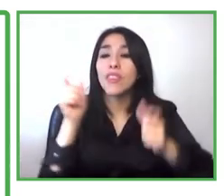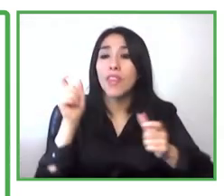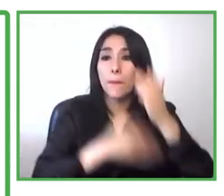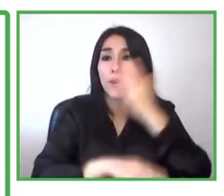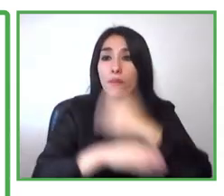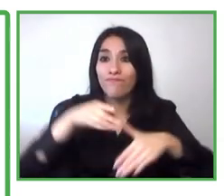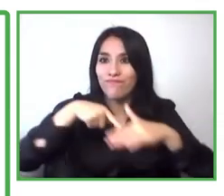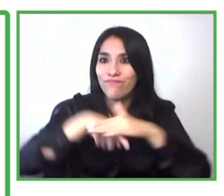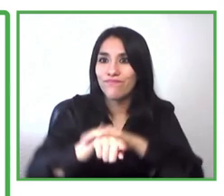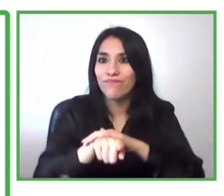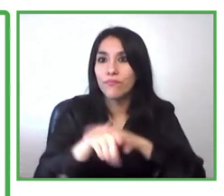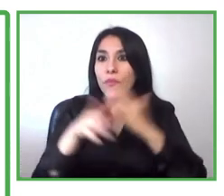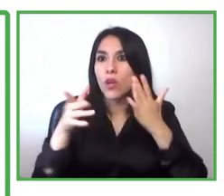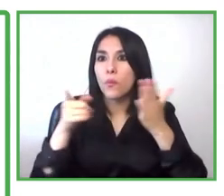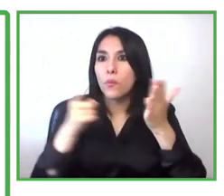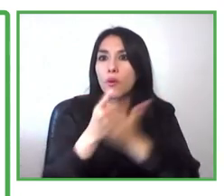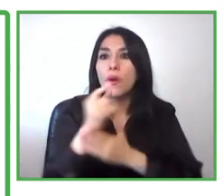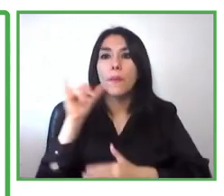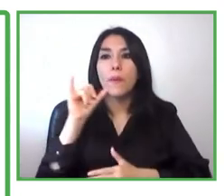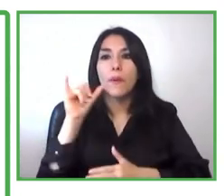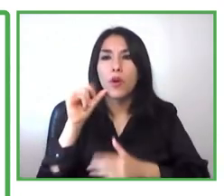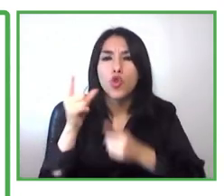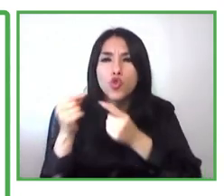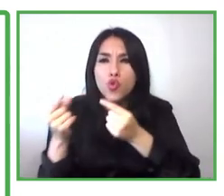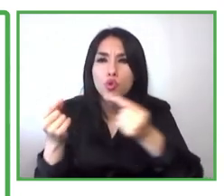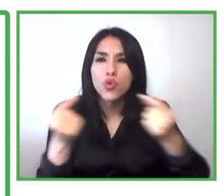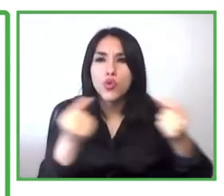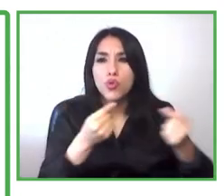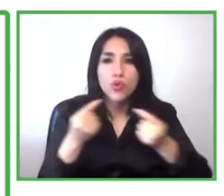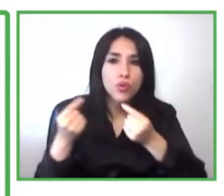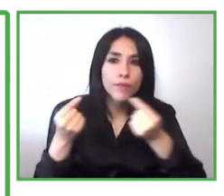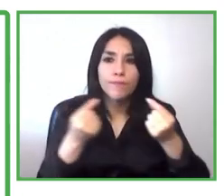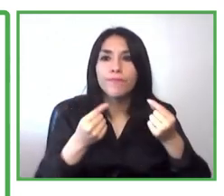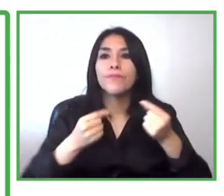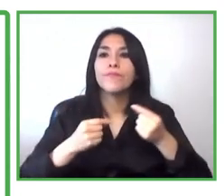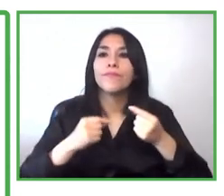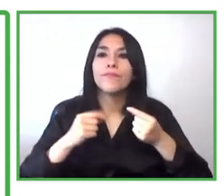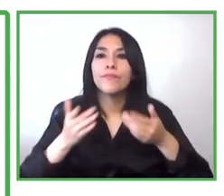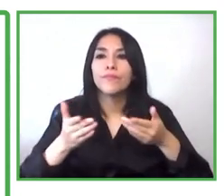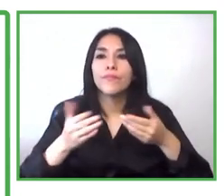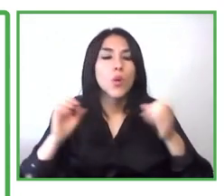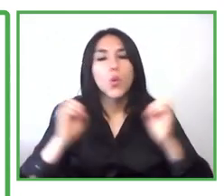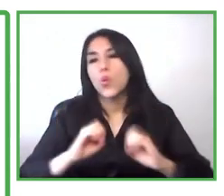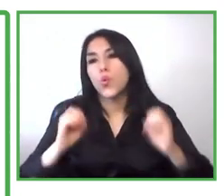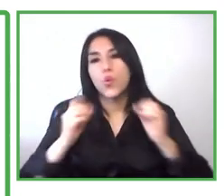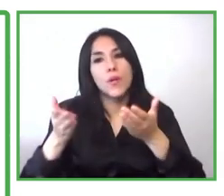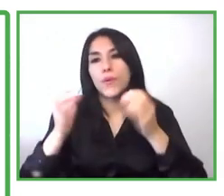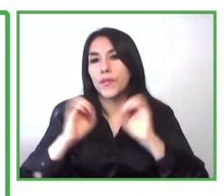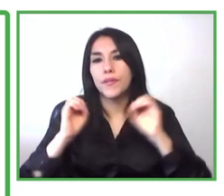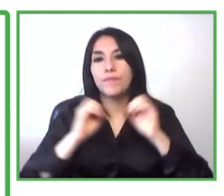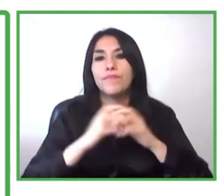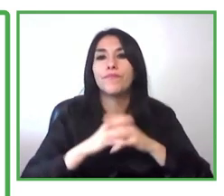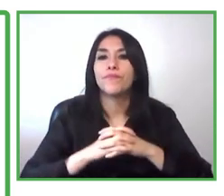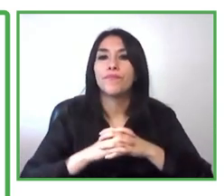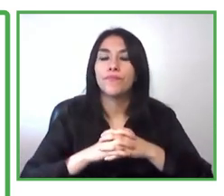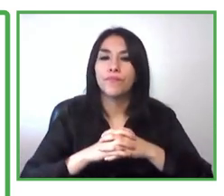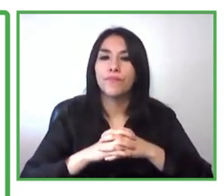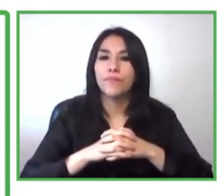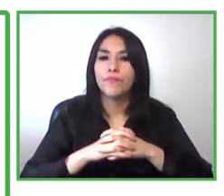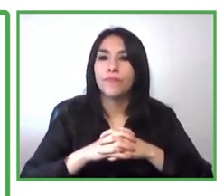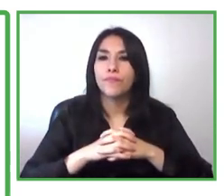yeah now has a program a focus of the program is entrepreneurship